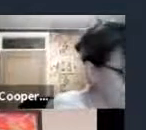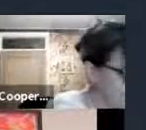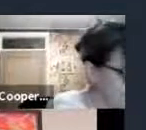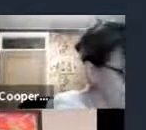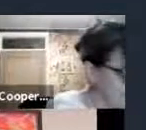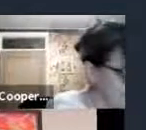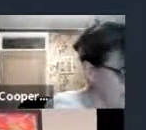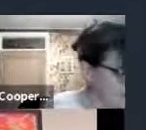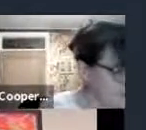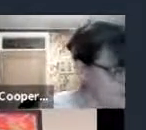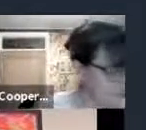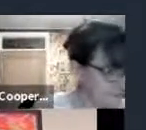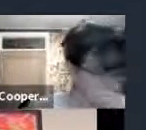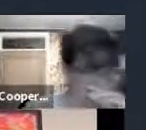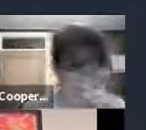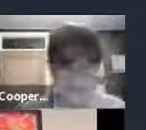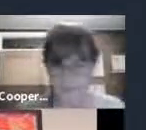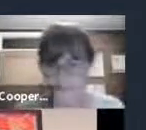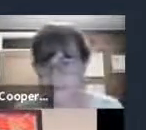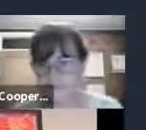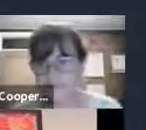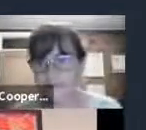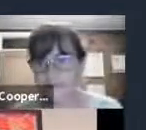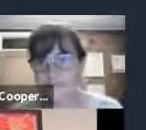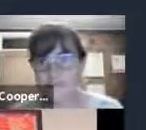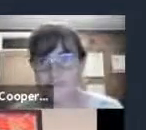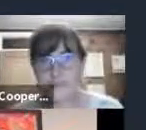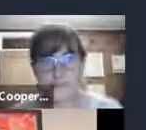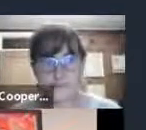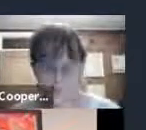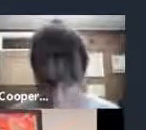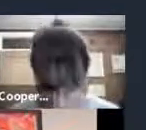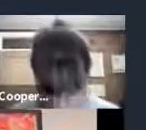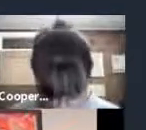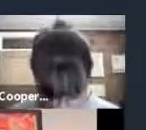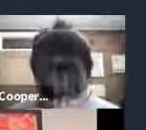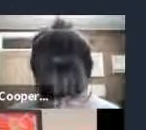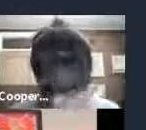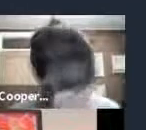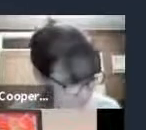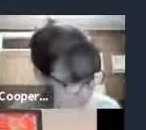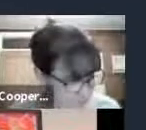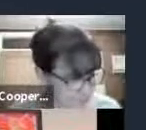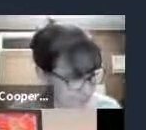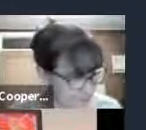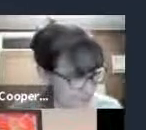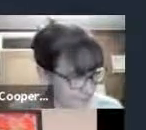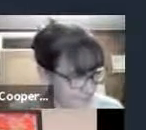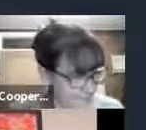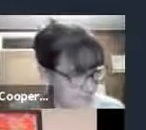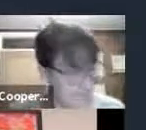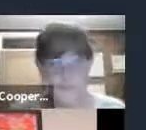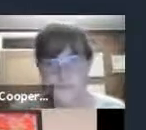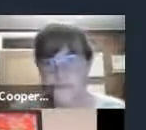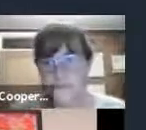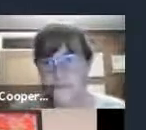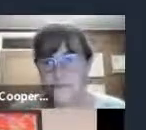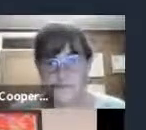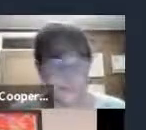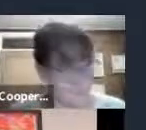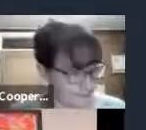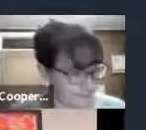to help tackle the climate emergency. The climate emergency is the greatest challenge of our time,